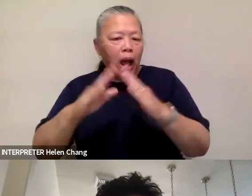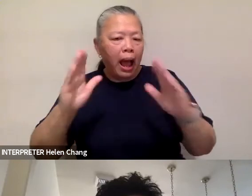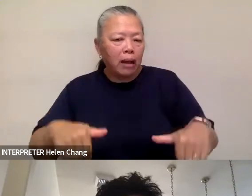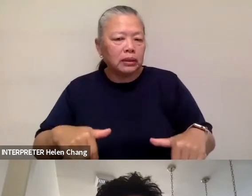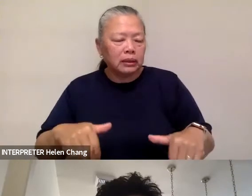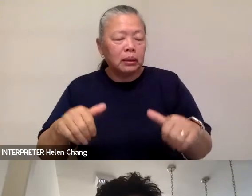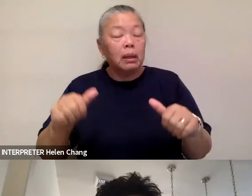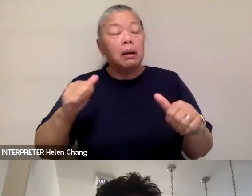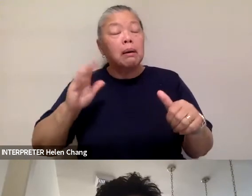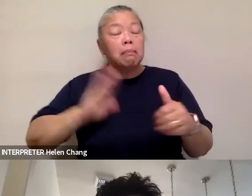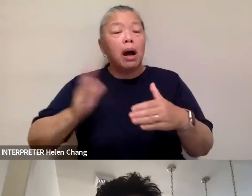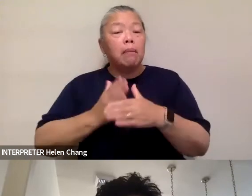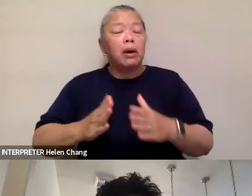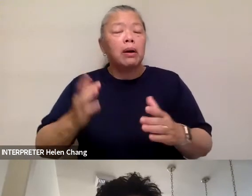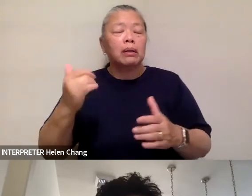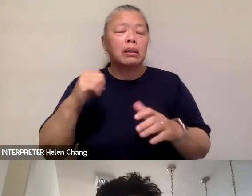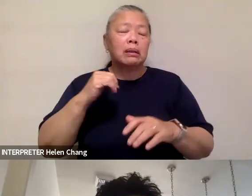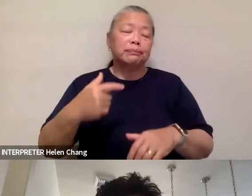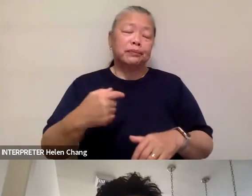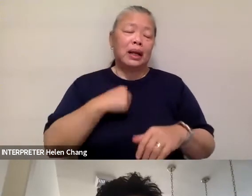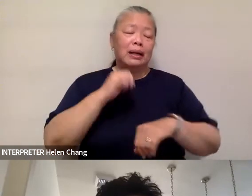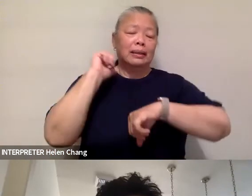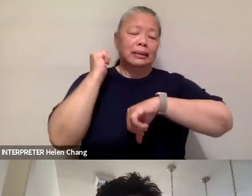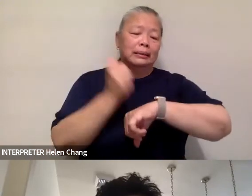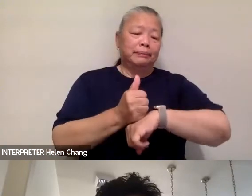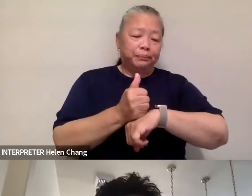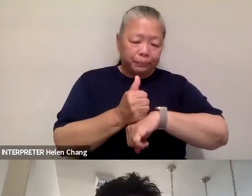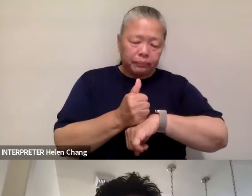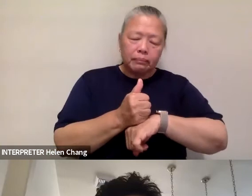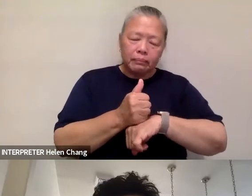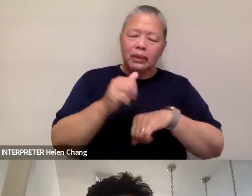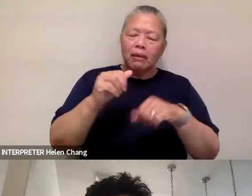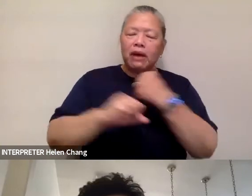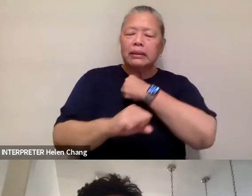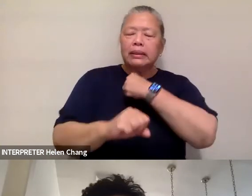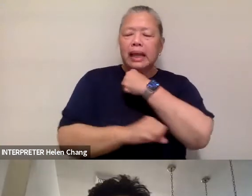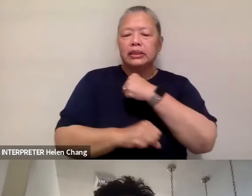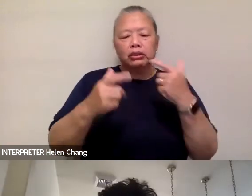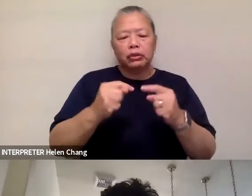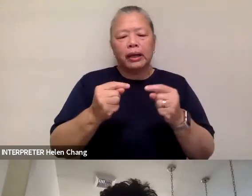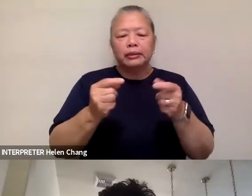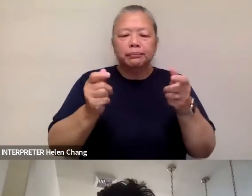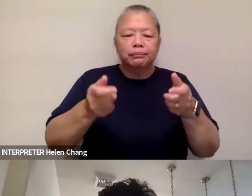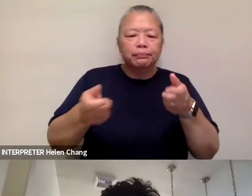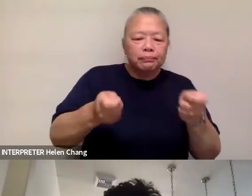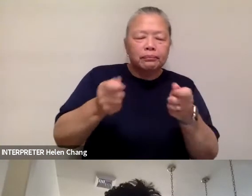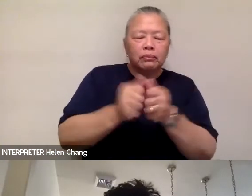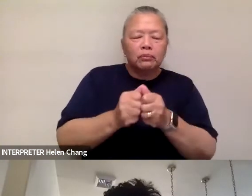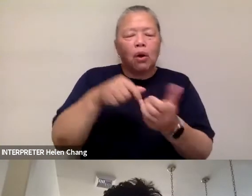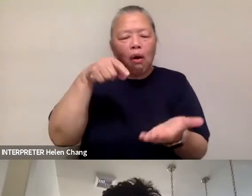affordable housing trying to mitigate the crisis of the homelessness and the issue of adaptive reuse. But